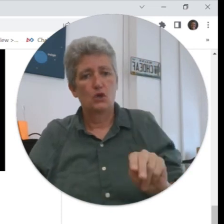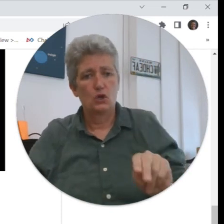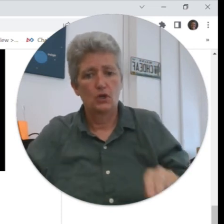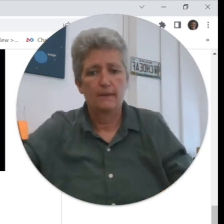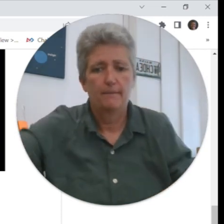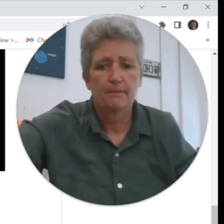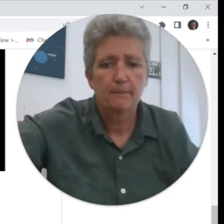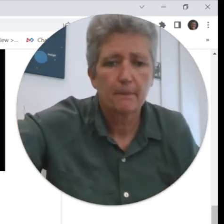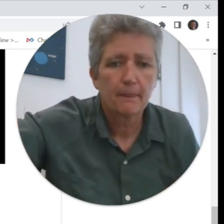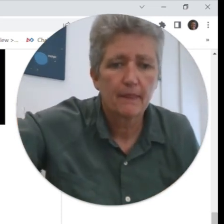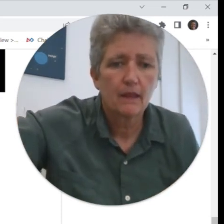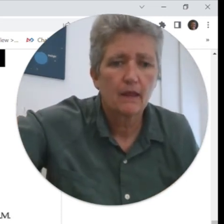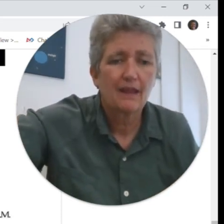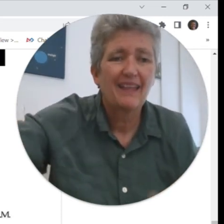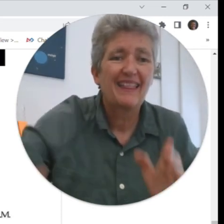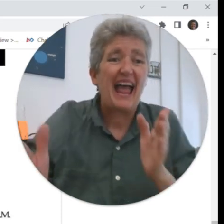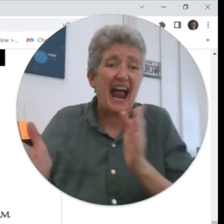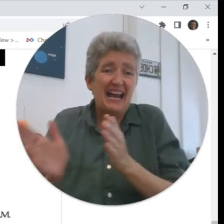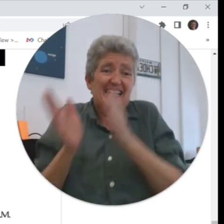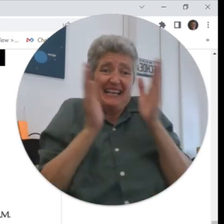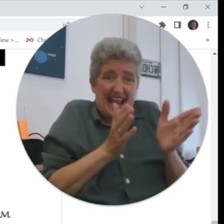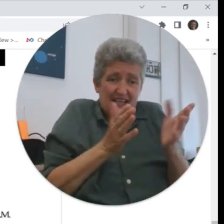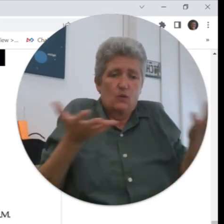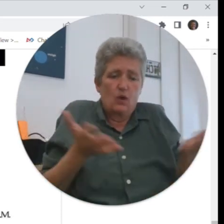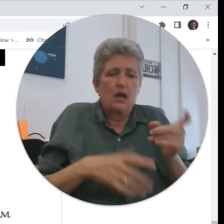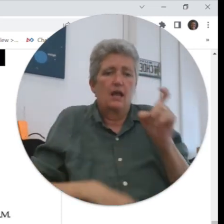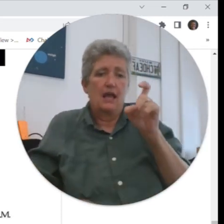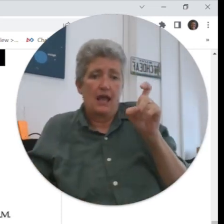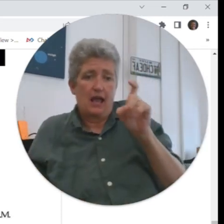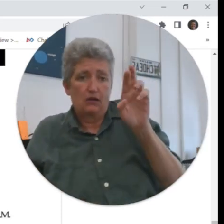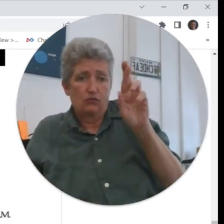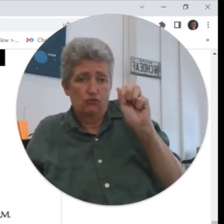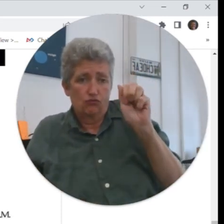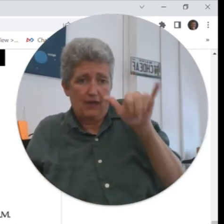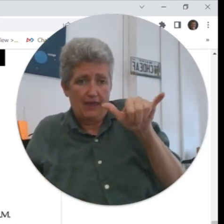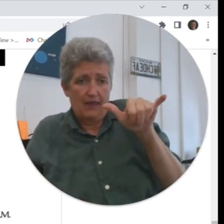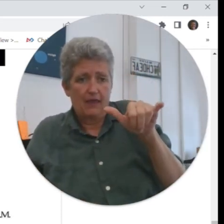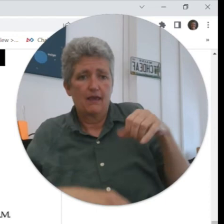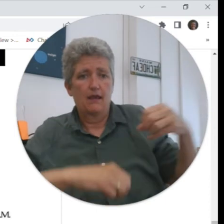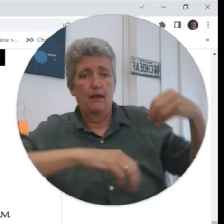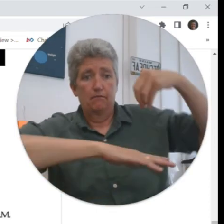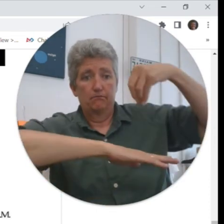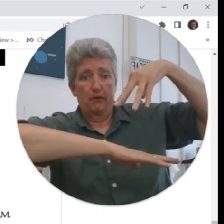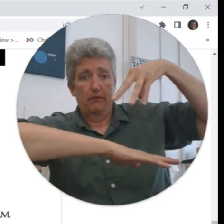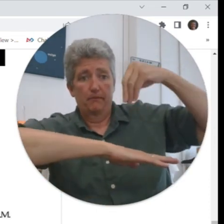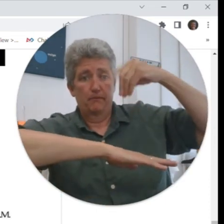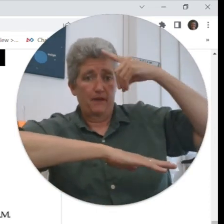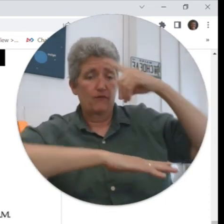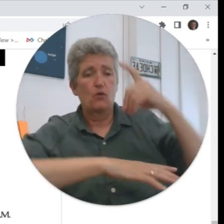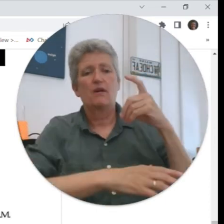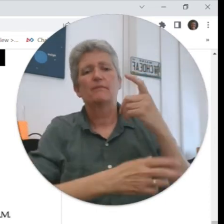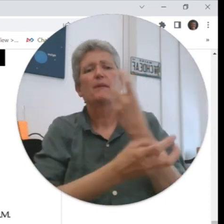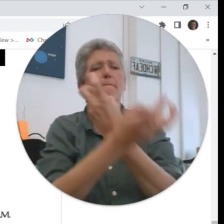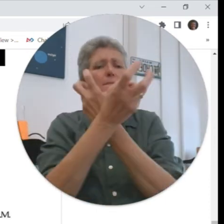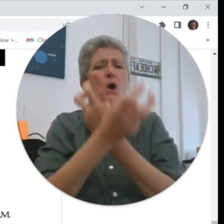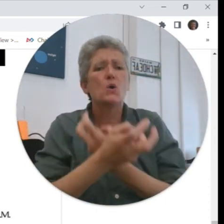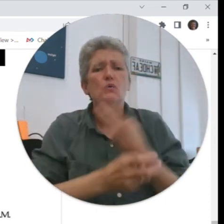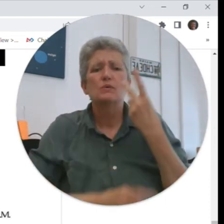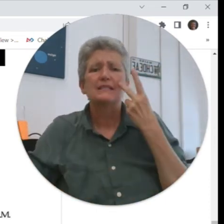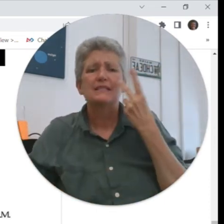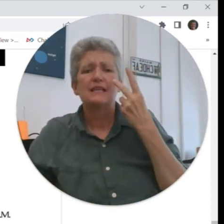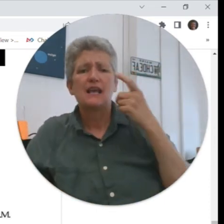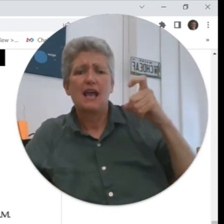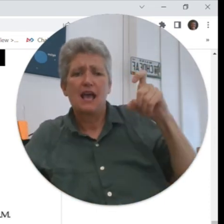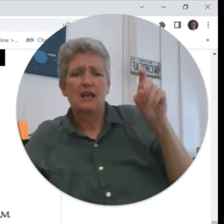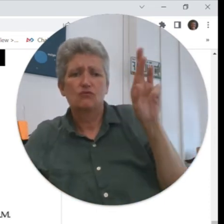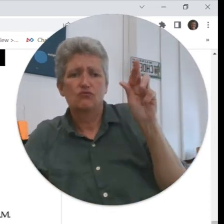and then next to ultraviolet is x-ray so you know